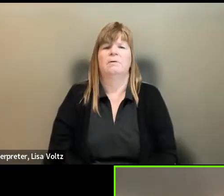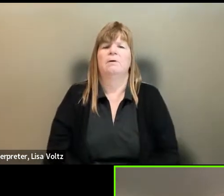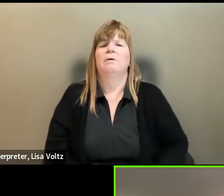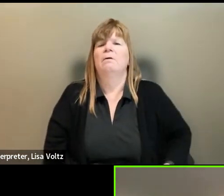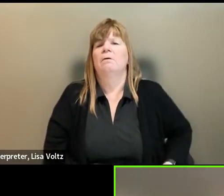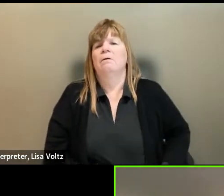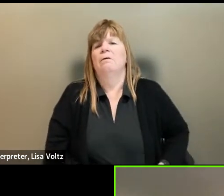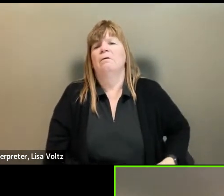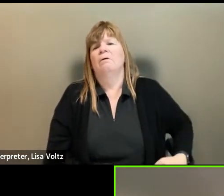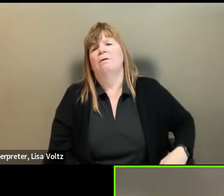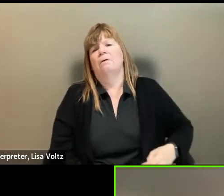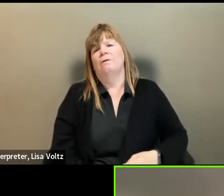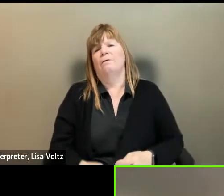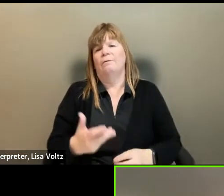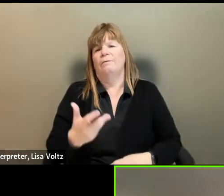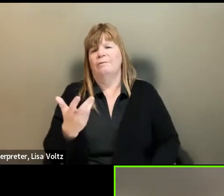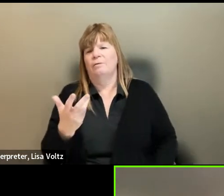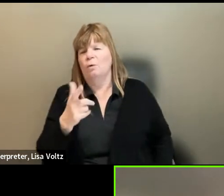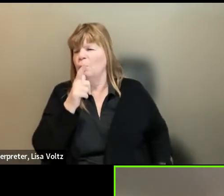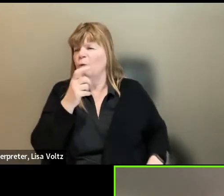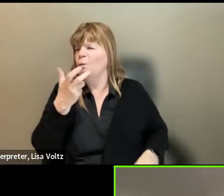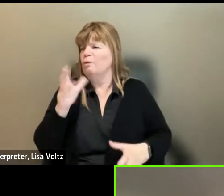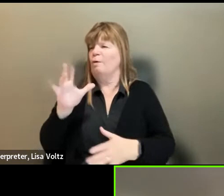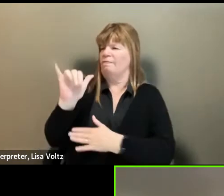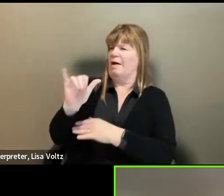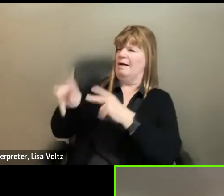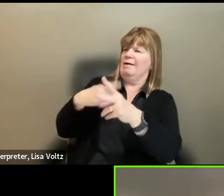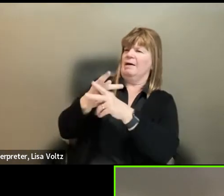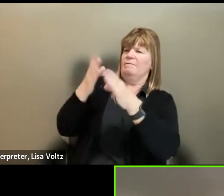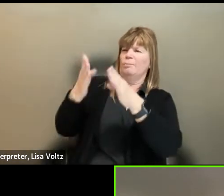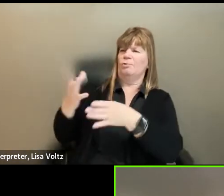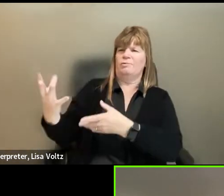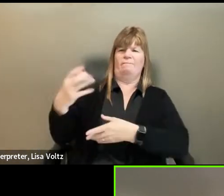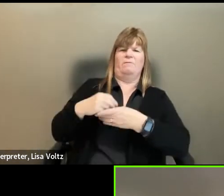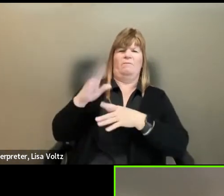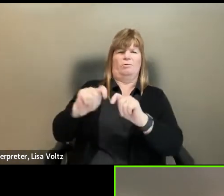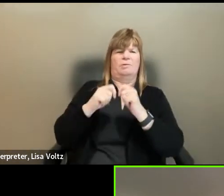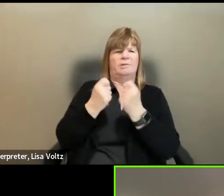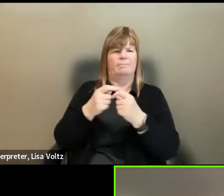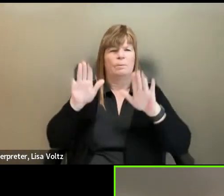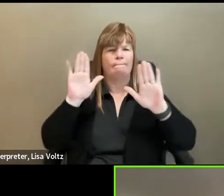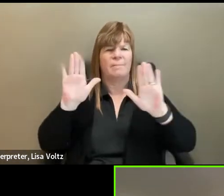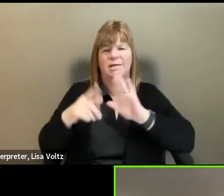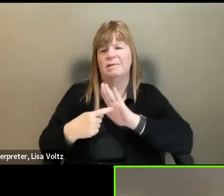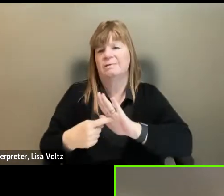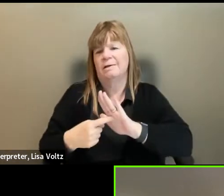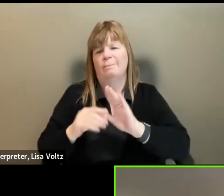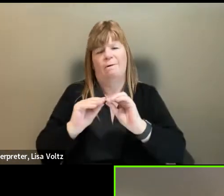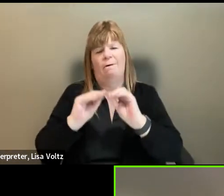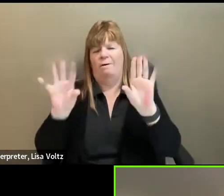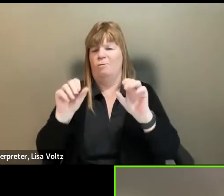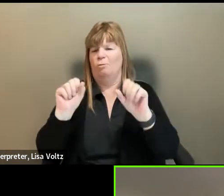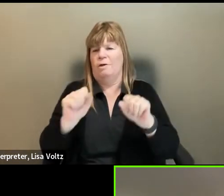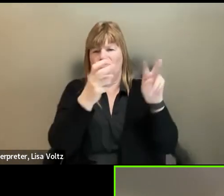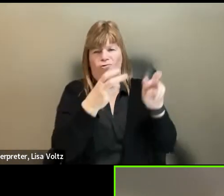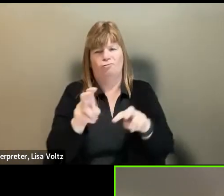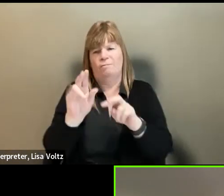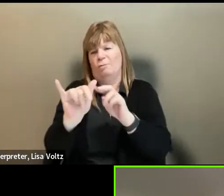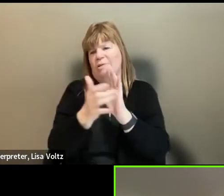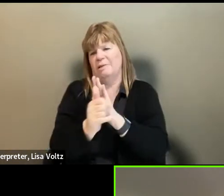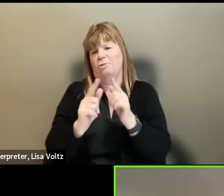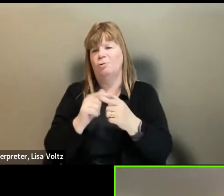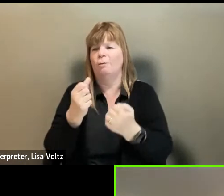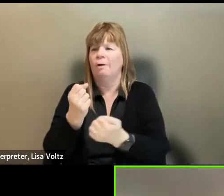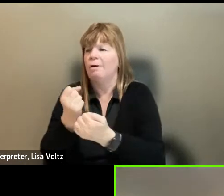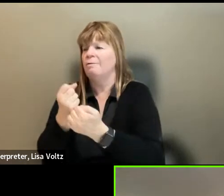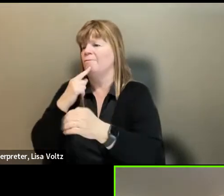one employer wouldn't want that person on their team, right? That is just such an amazing example and obviously would be transferable to advocating for